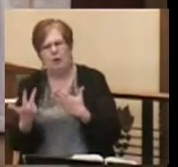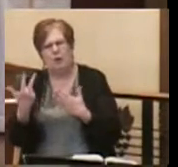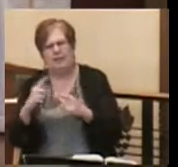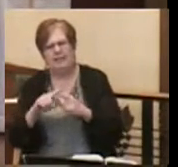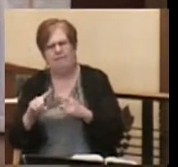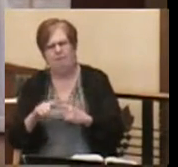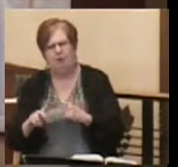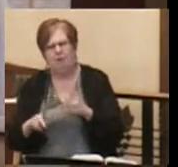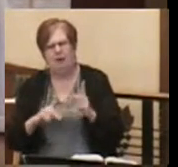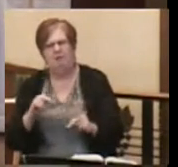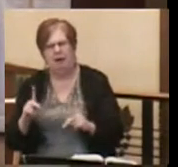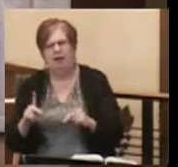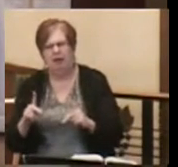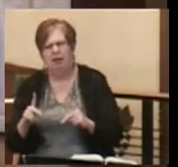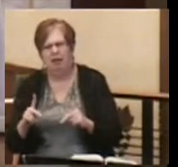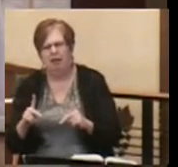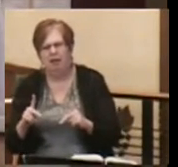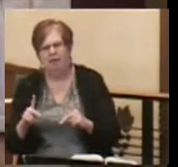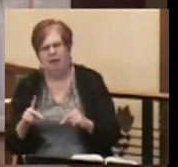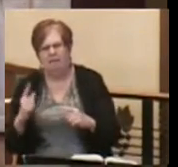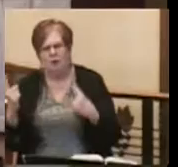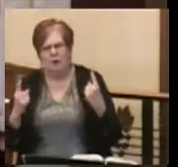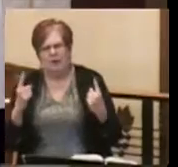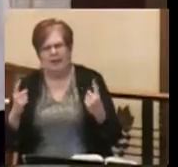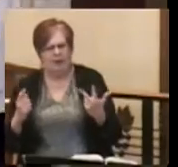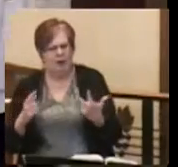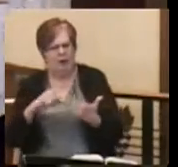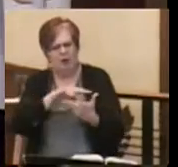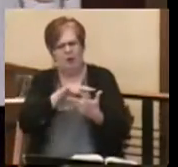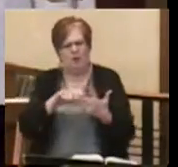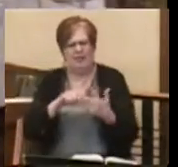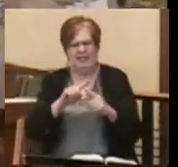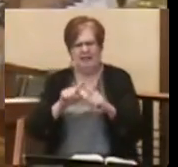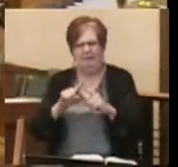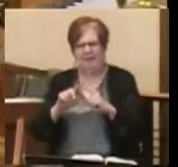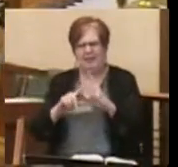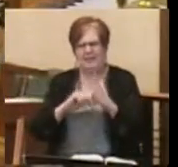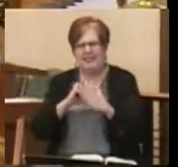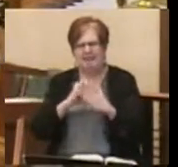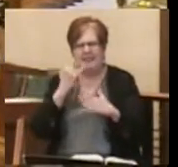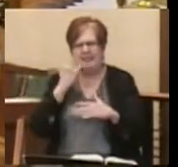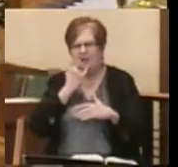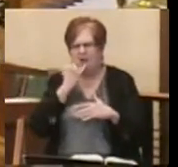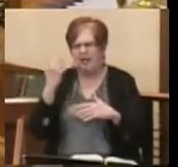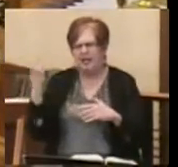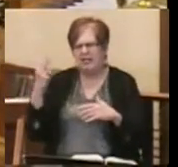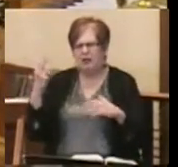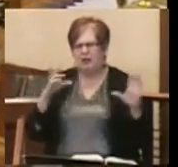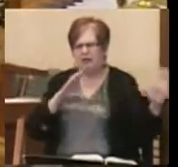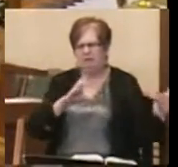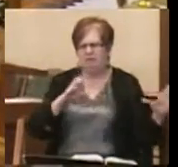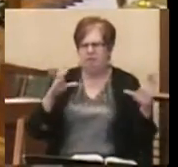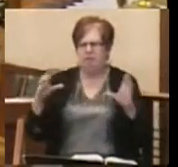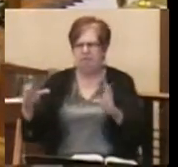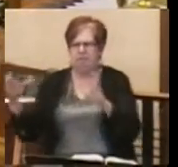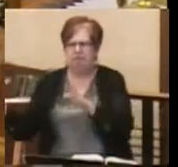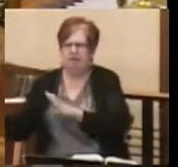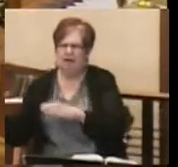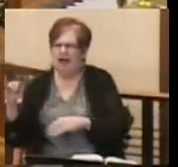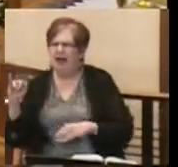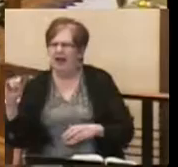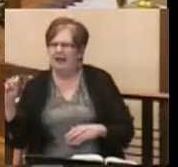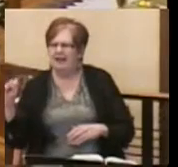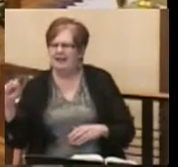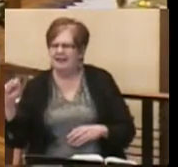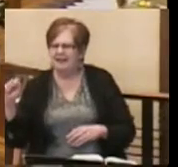people. If you think of those three very different times in Israel's history, you might imagine then that Isaiah has